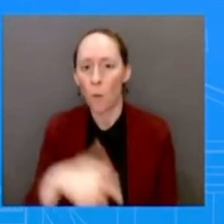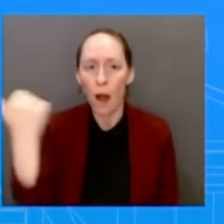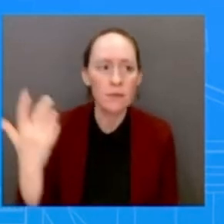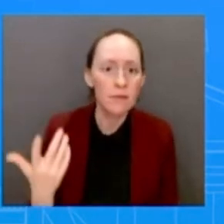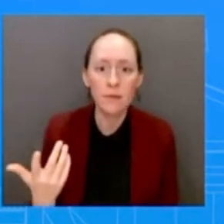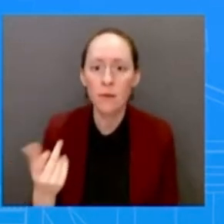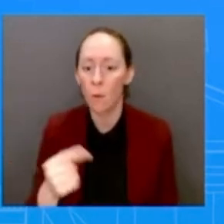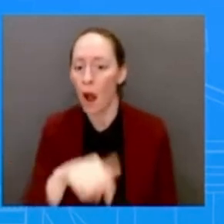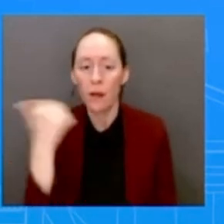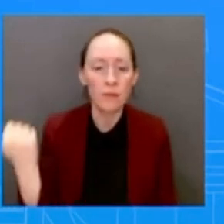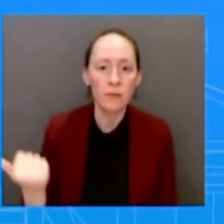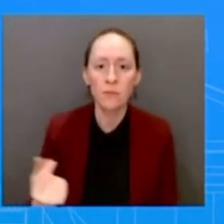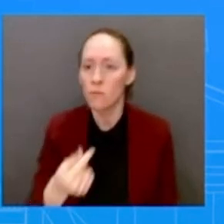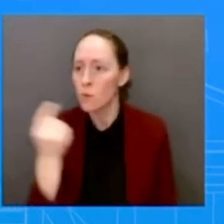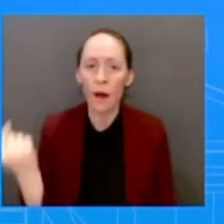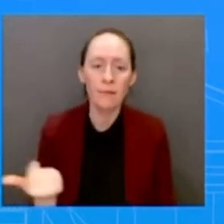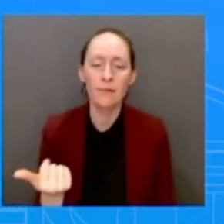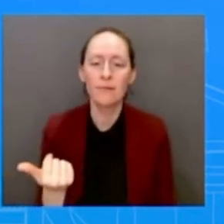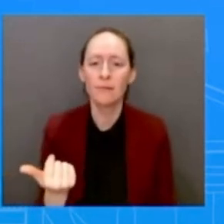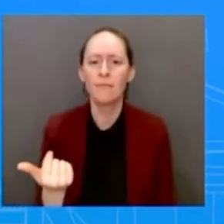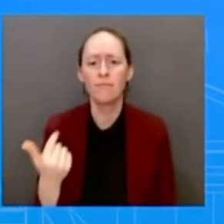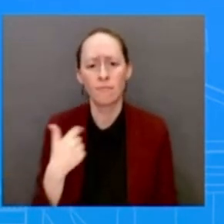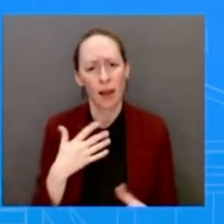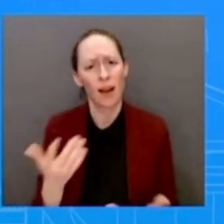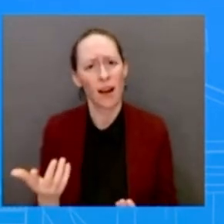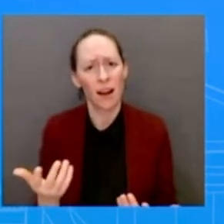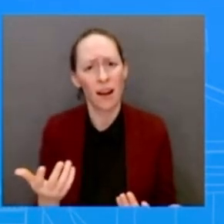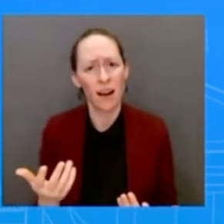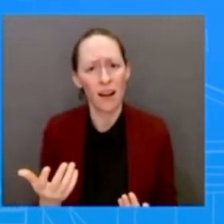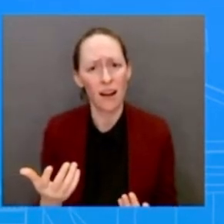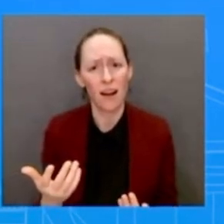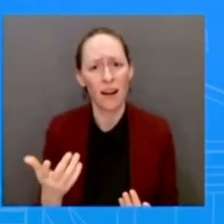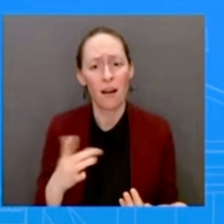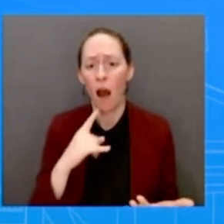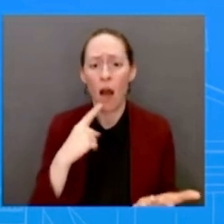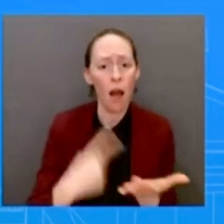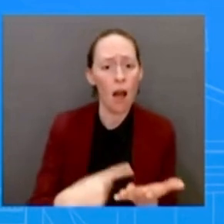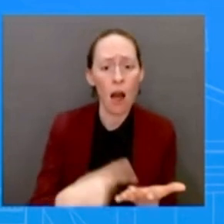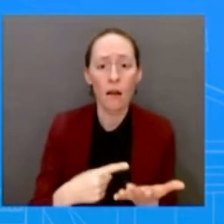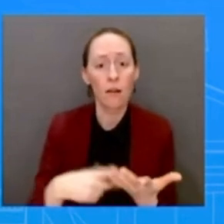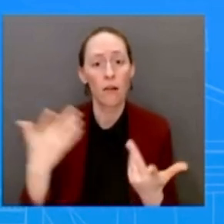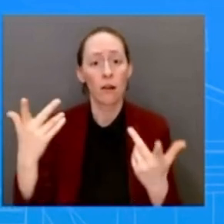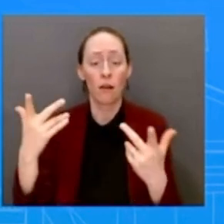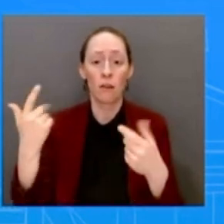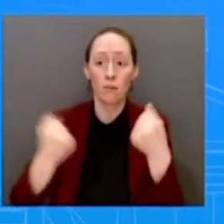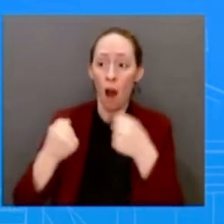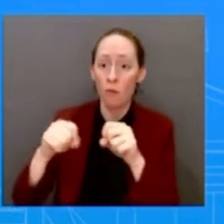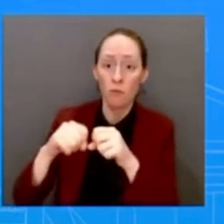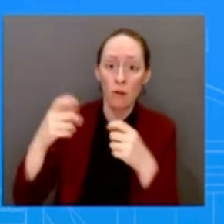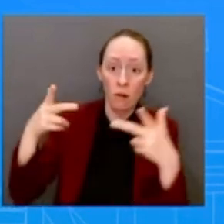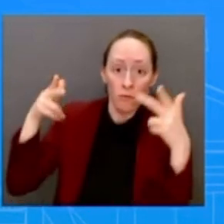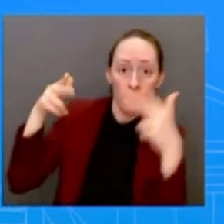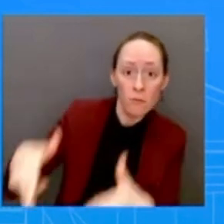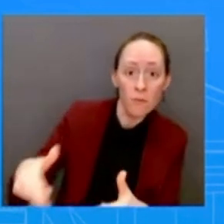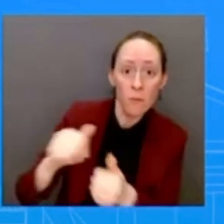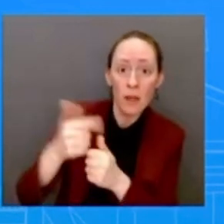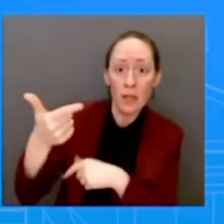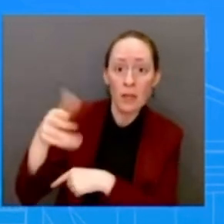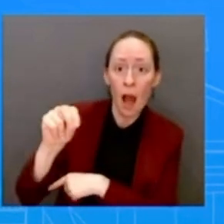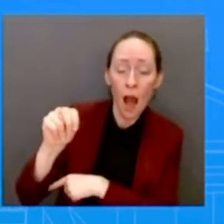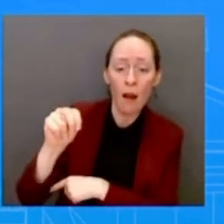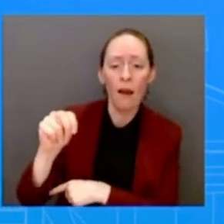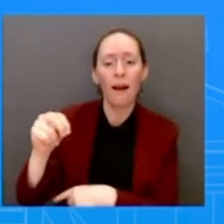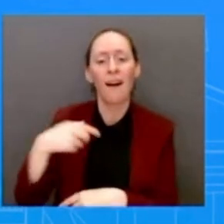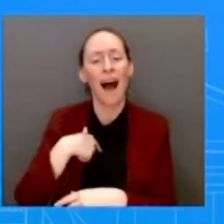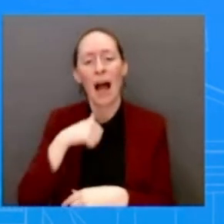don't normally go line by line on legislation, especially legislation that we haven't introduced, but I did talk to the team, and we have a couple of